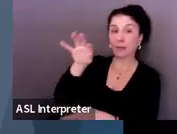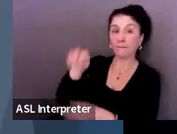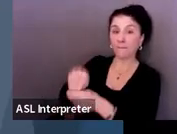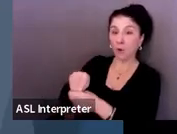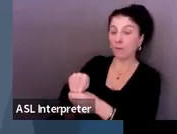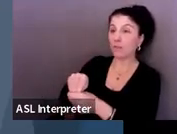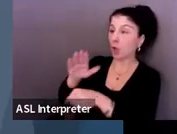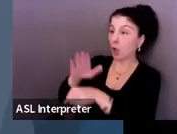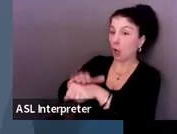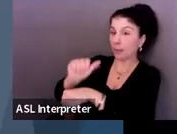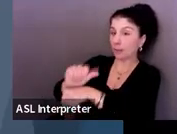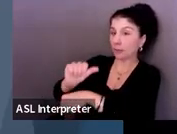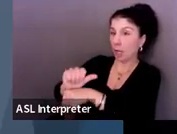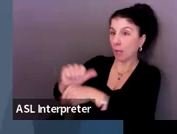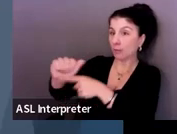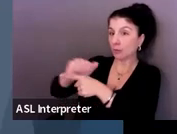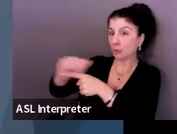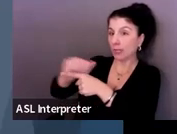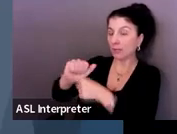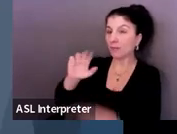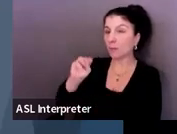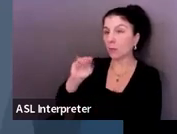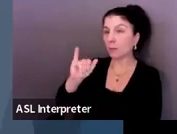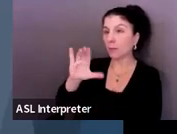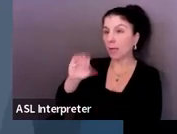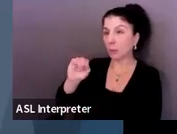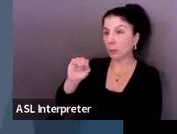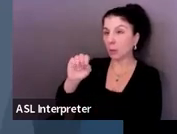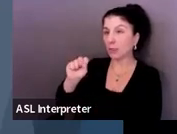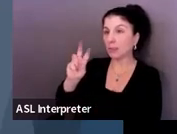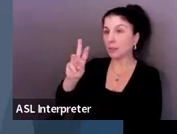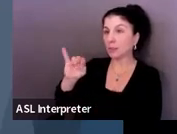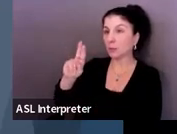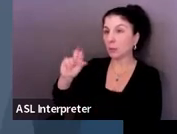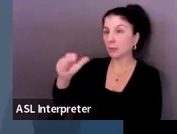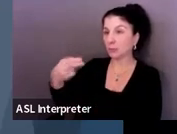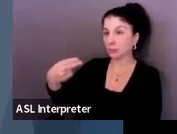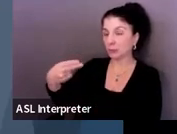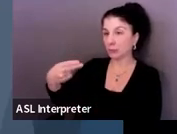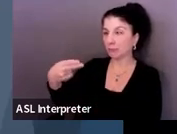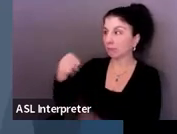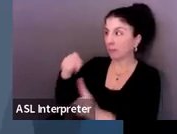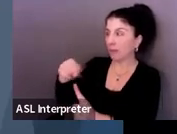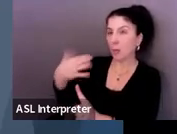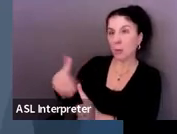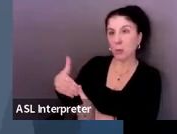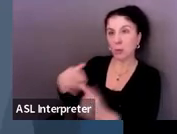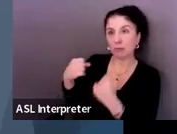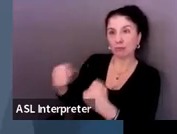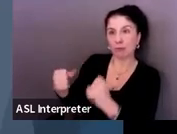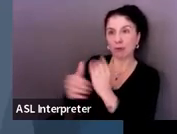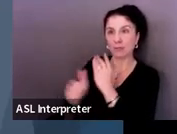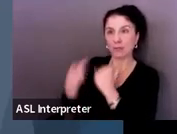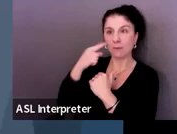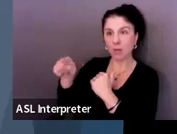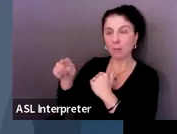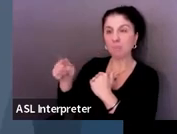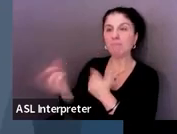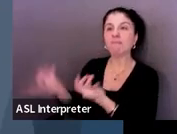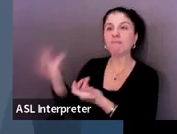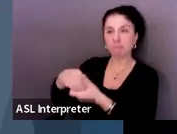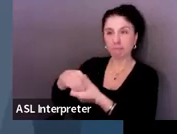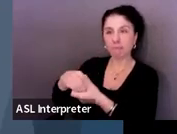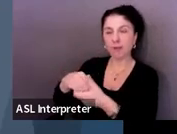So that is his, has been identified as a strength for him. And so that has gone into his